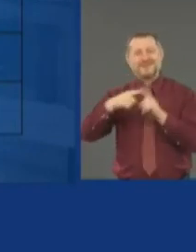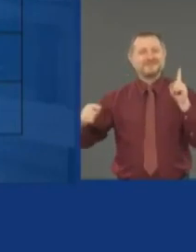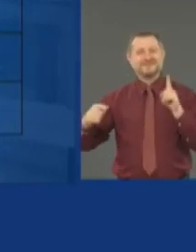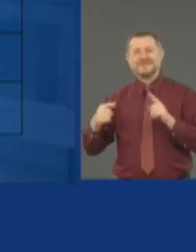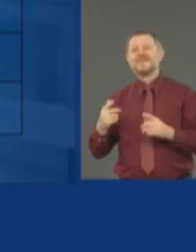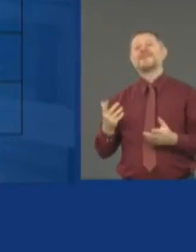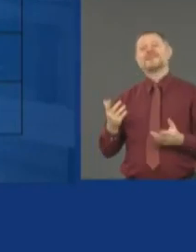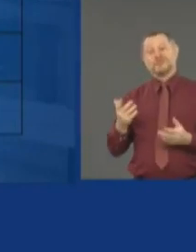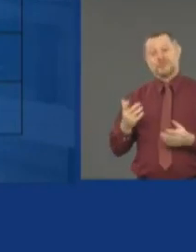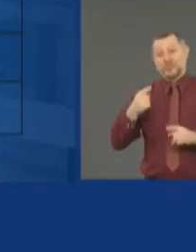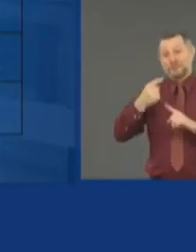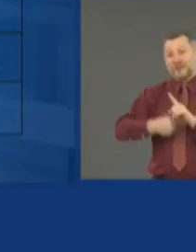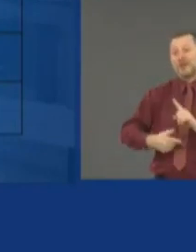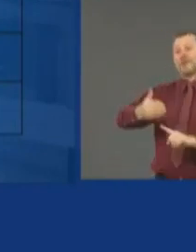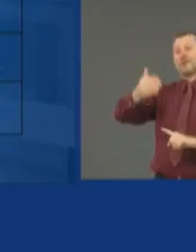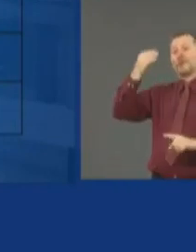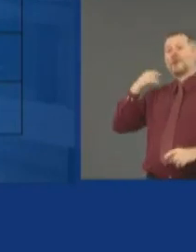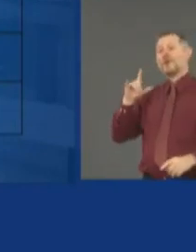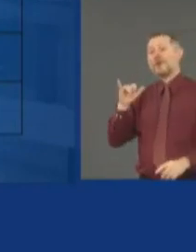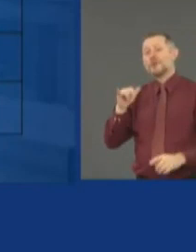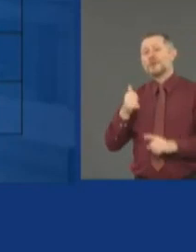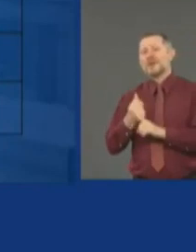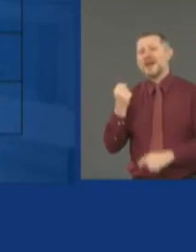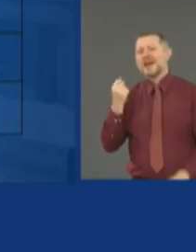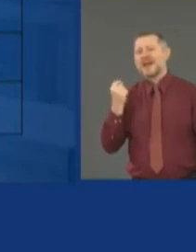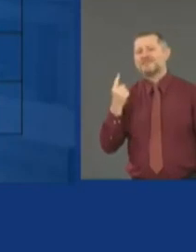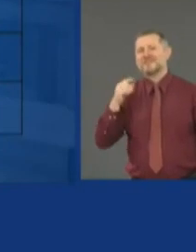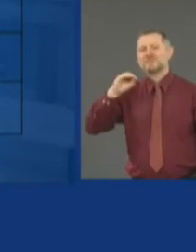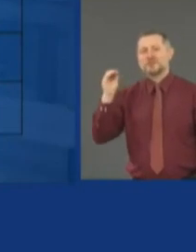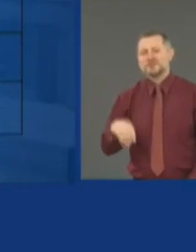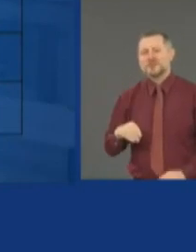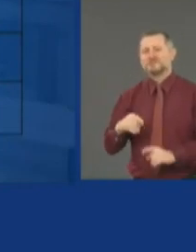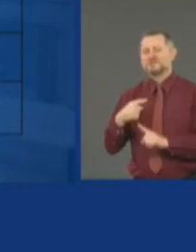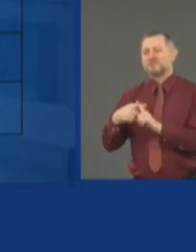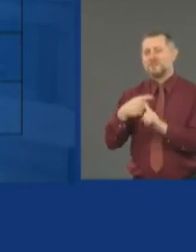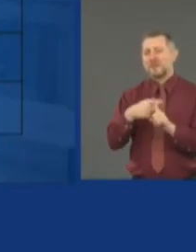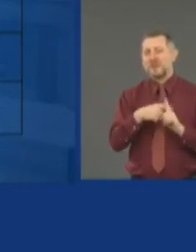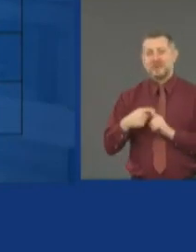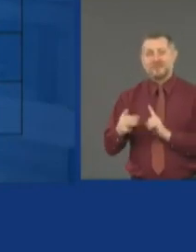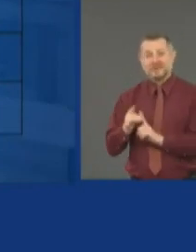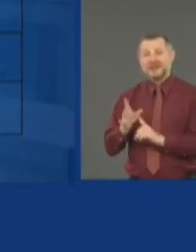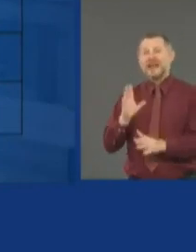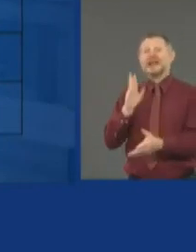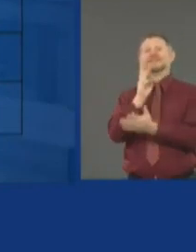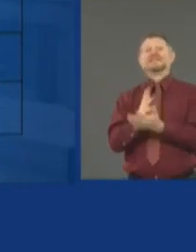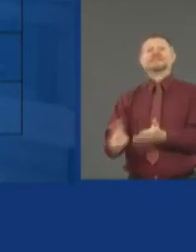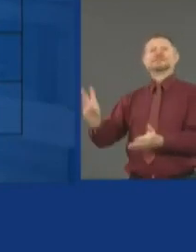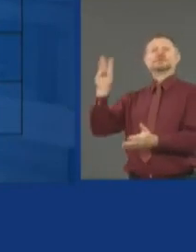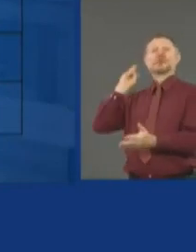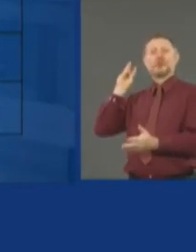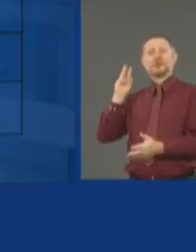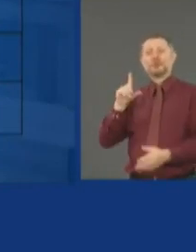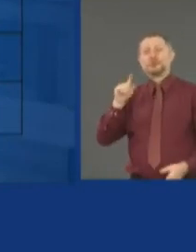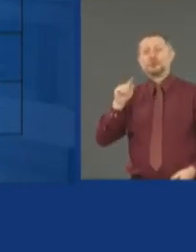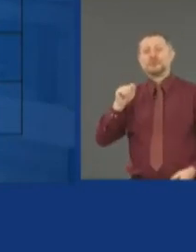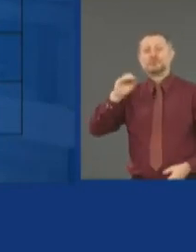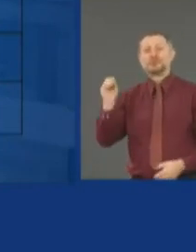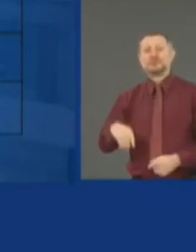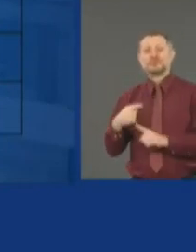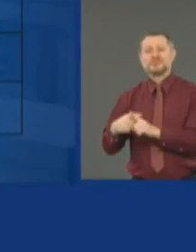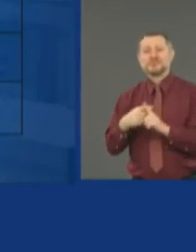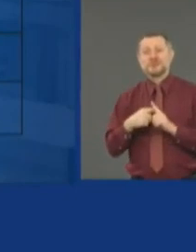Uh, six weeks ago, was 20%. We went from 20%